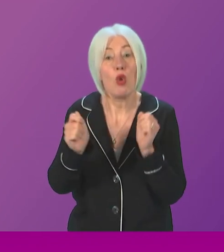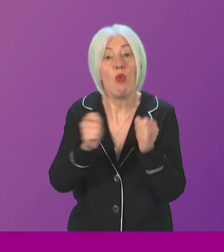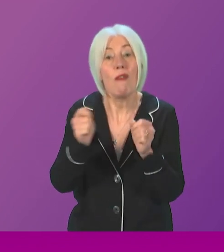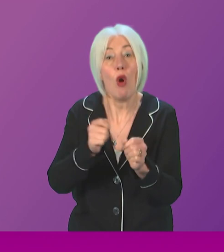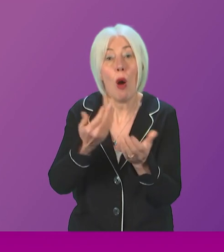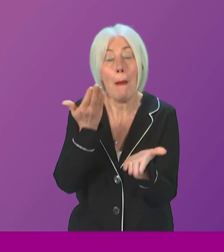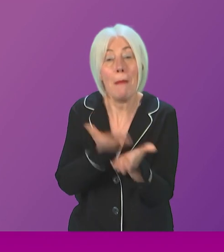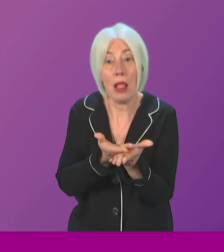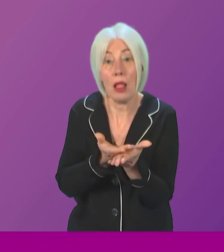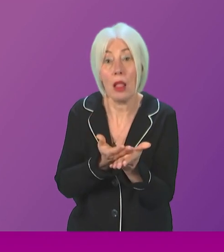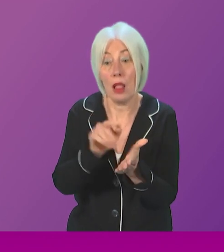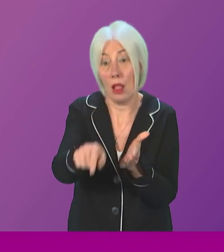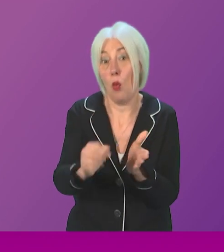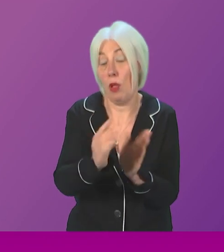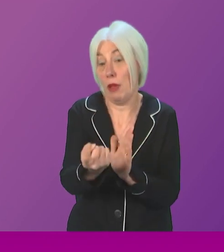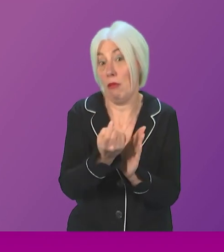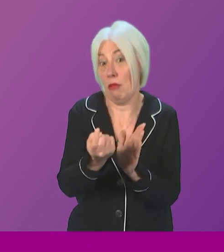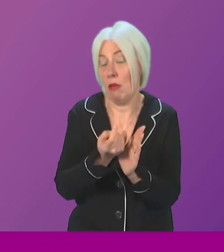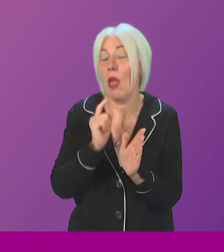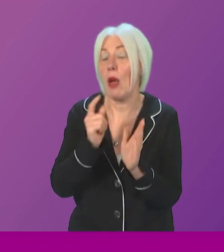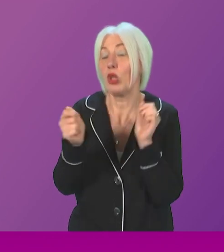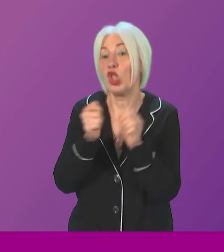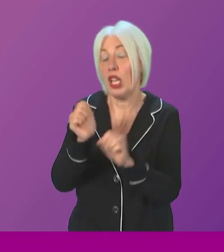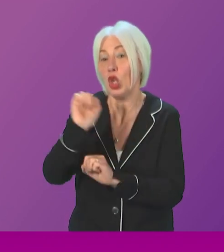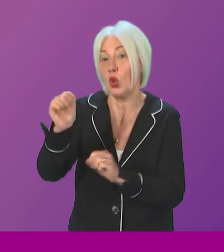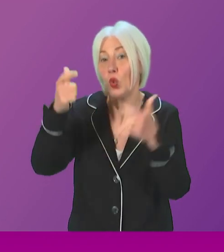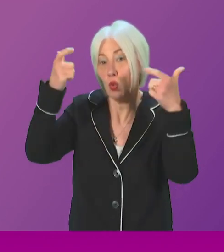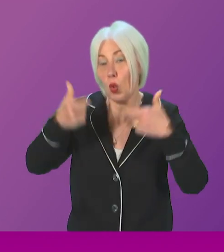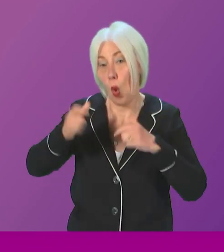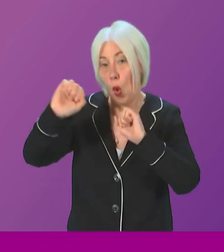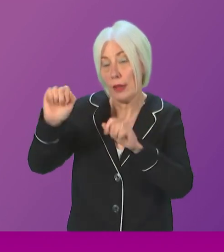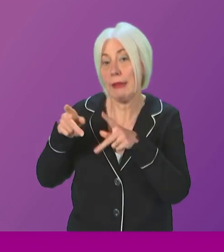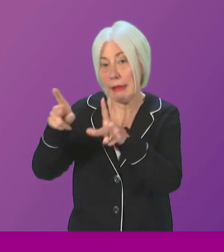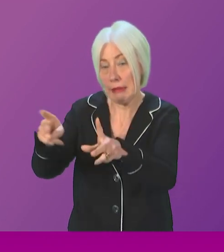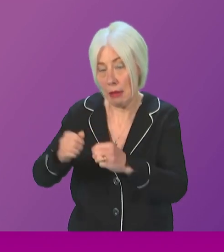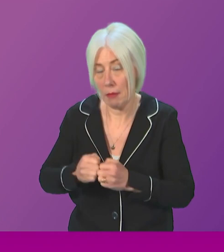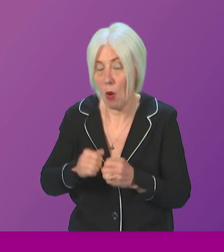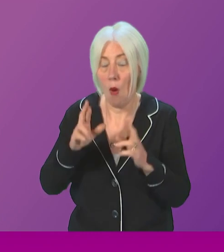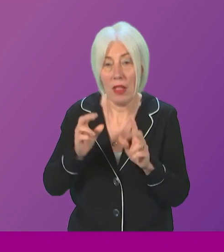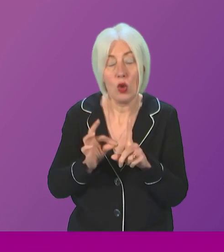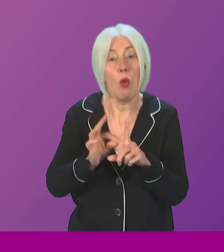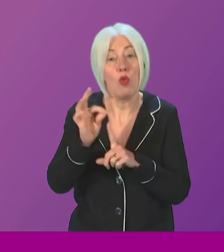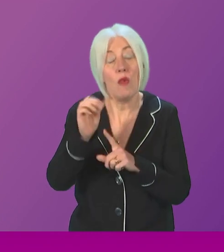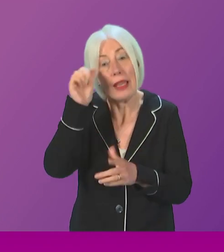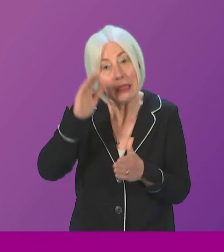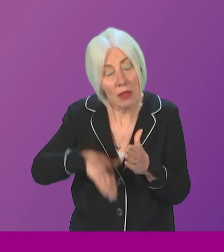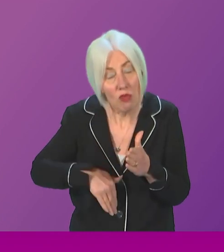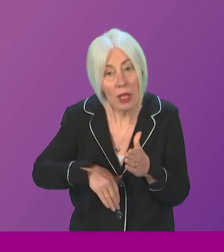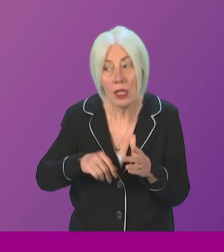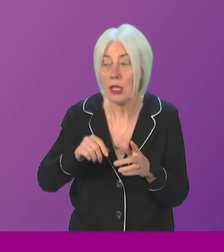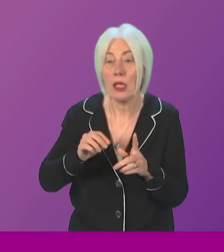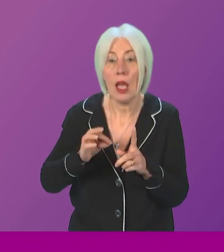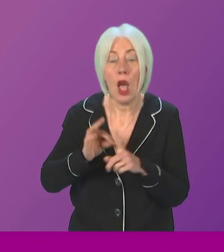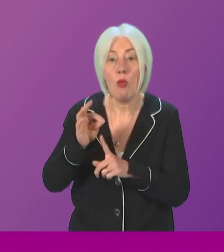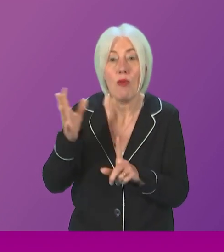to the court system, to the justice system, in order to be able to improve the experience and improve outcomes